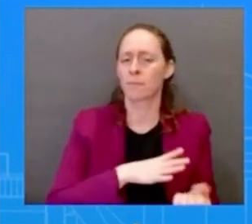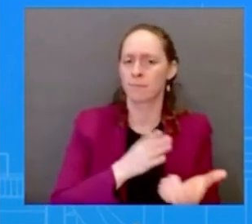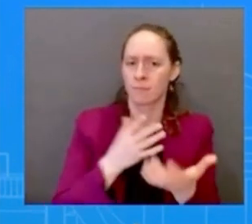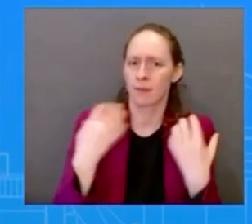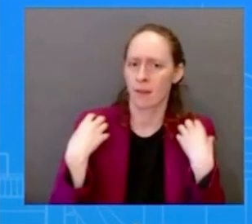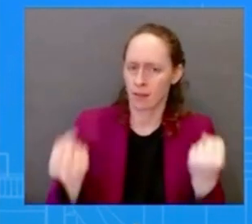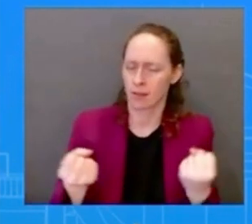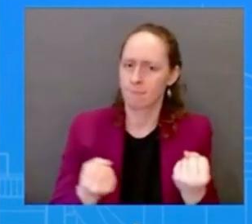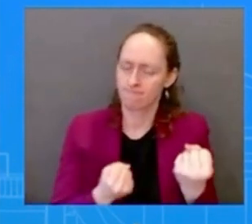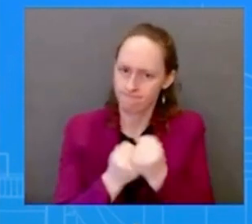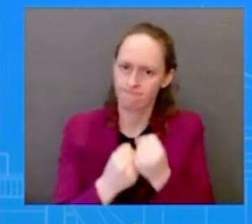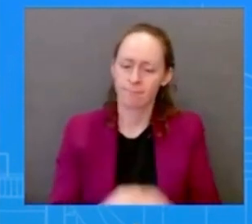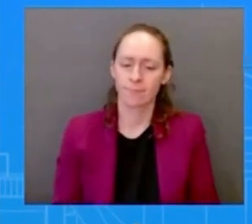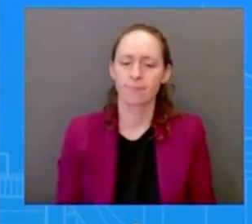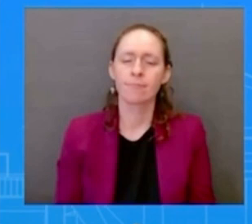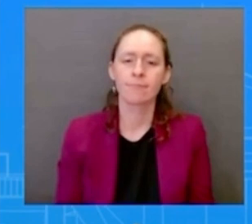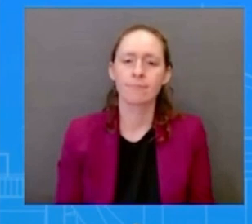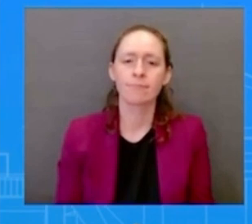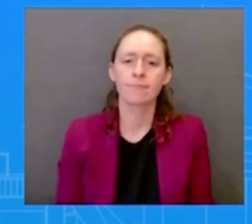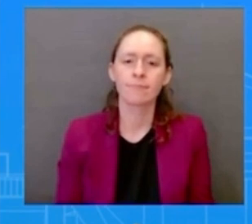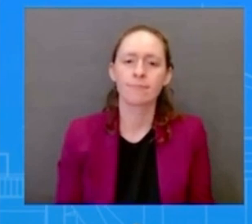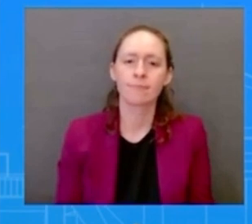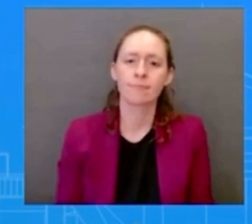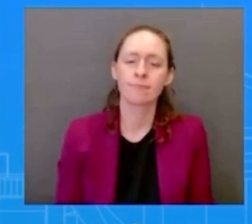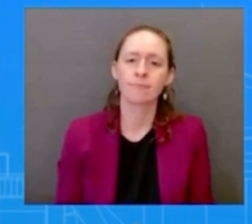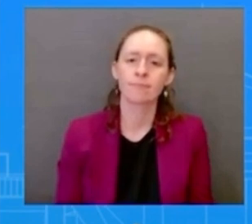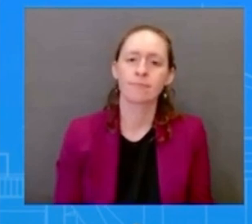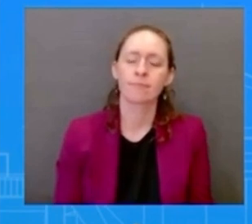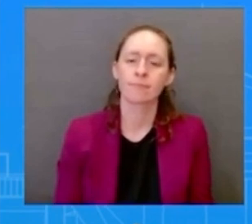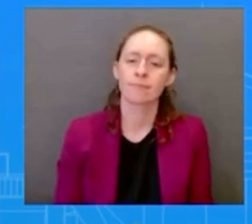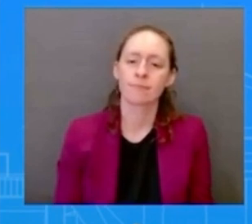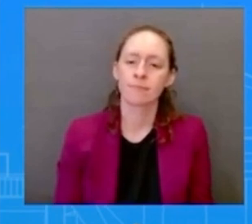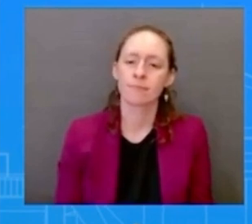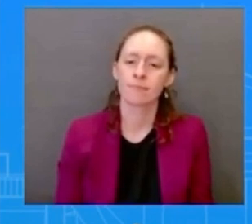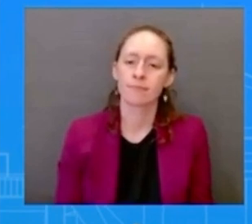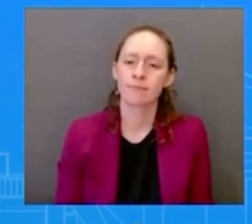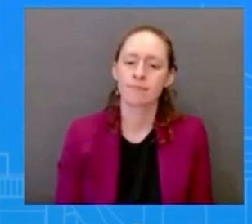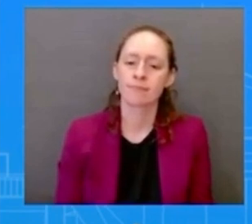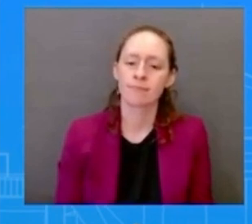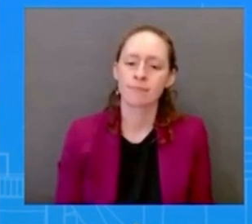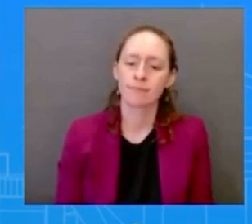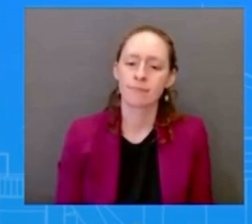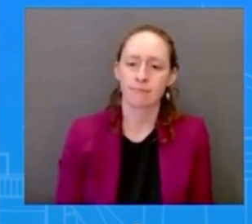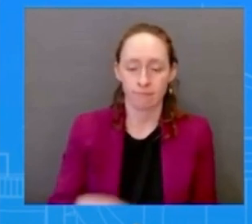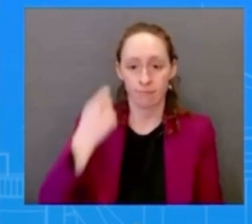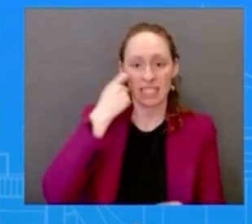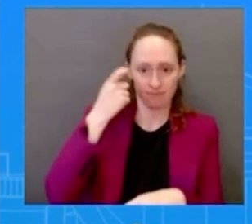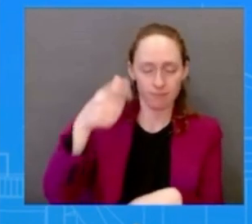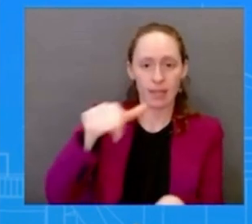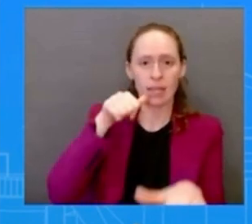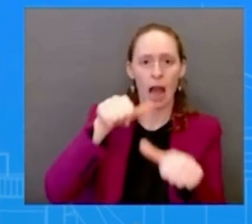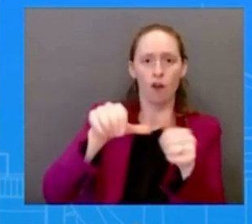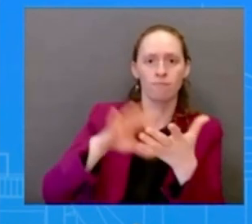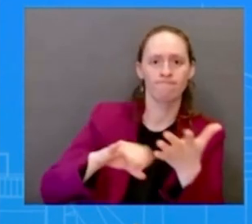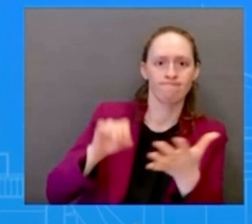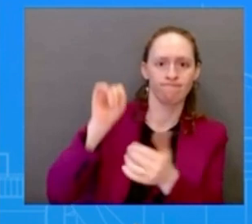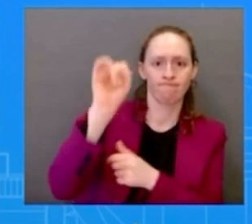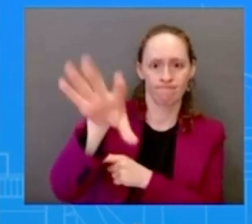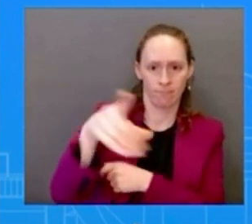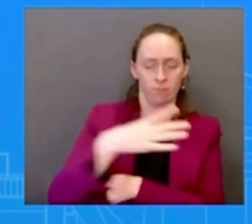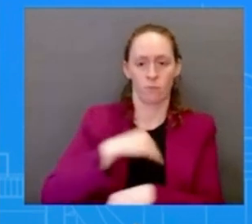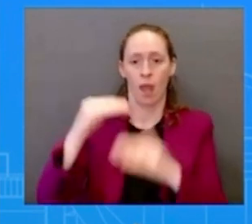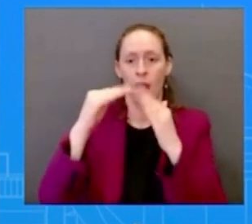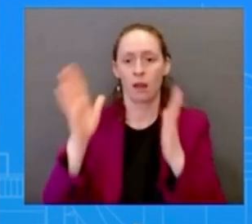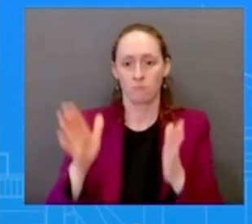a letter to the white house about this case this young woman was killed in mexico in october of last